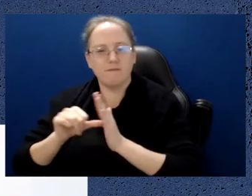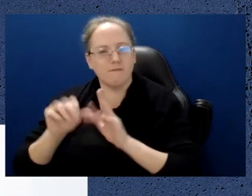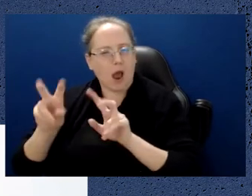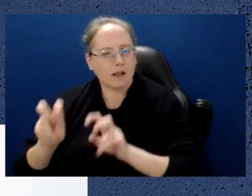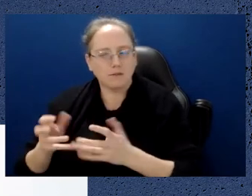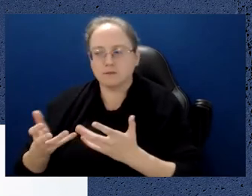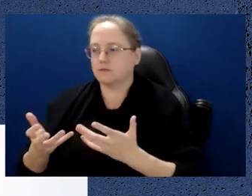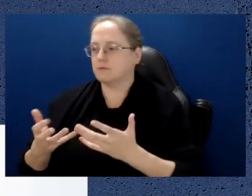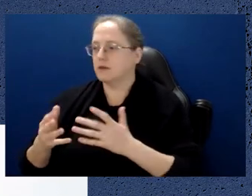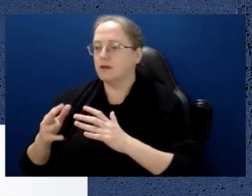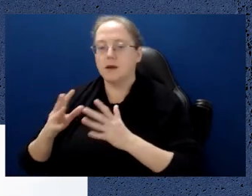material simulation.